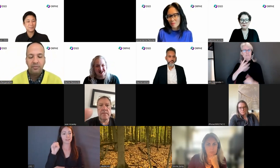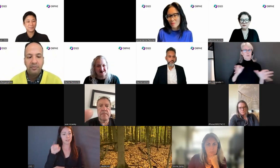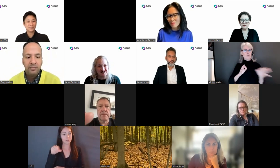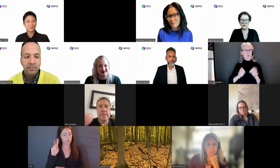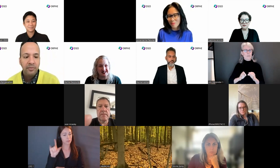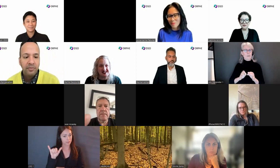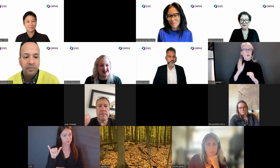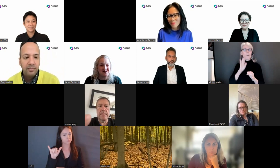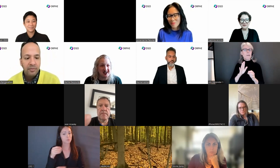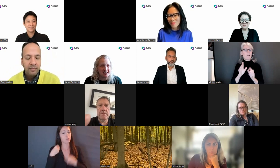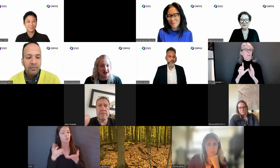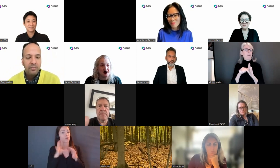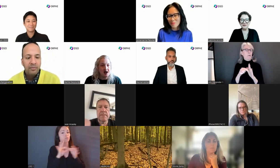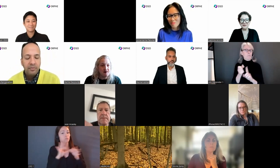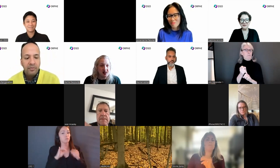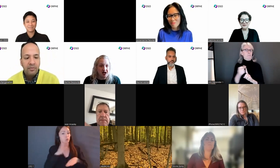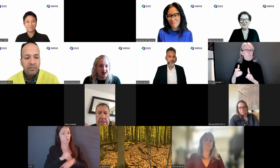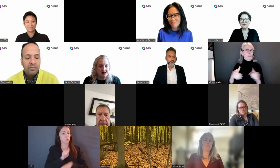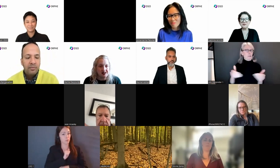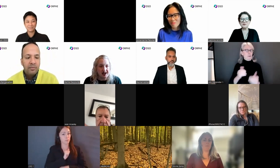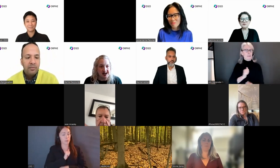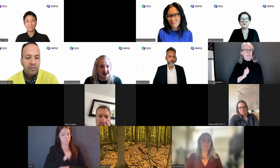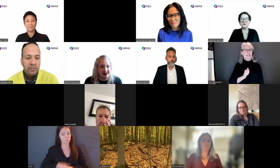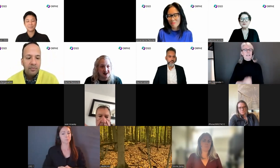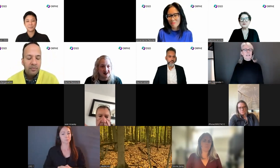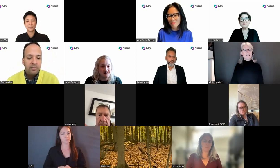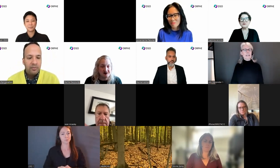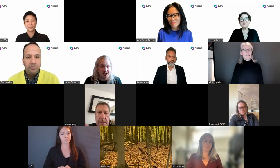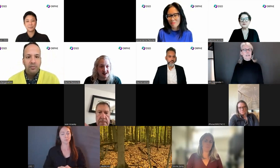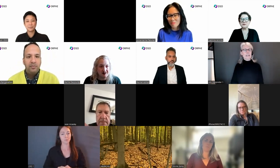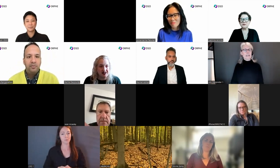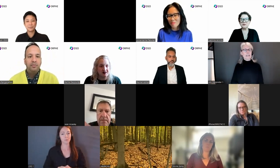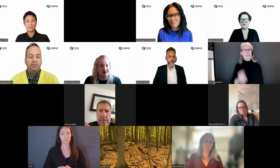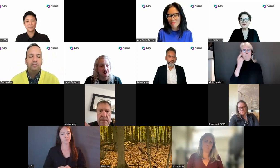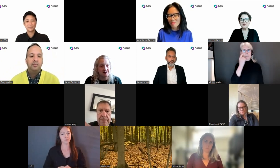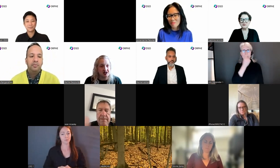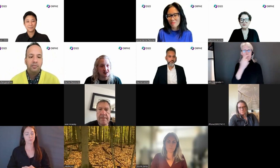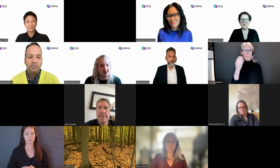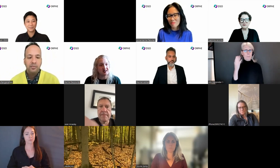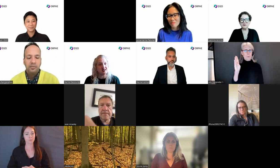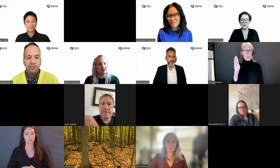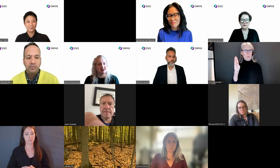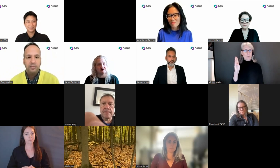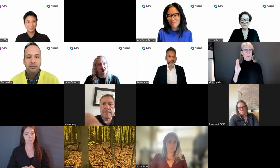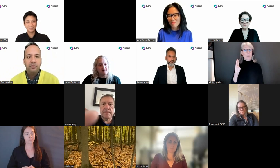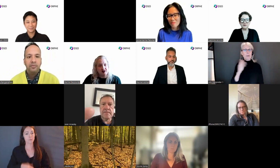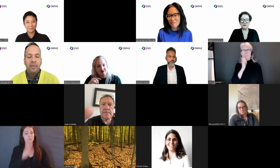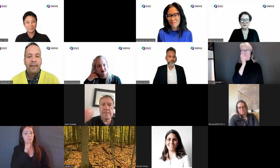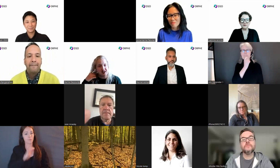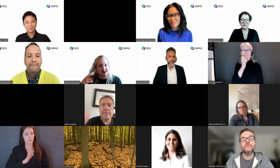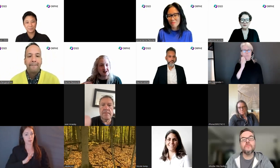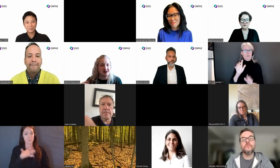introduce myself a little bit later. But I am a blonde, blue-eyed woman. I'm wearing some dark lipstick, some